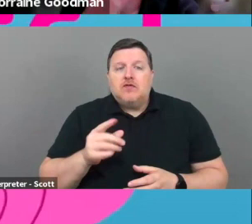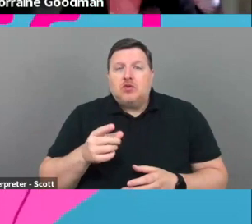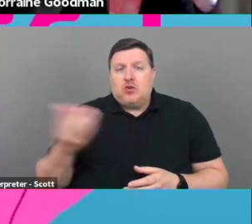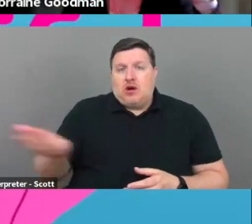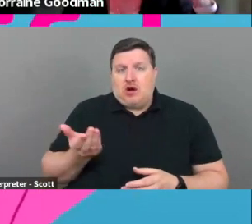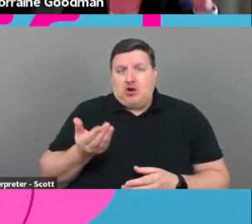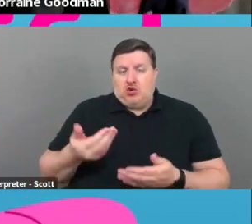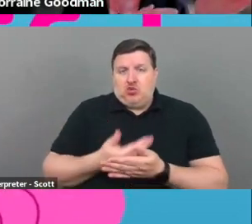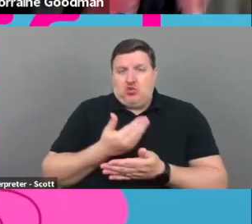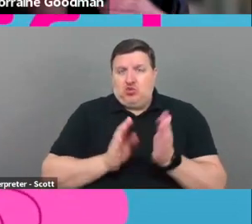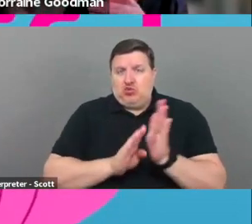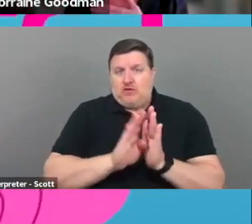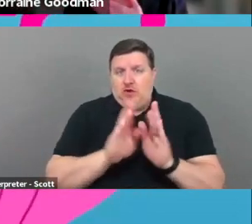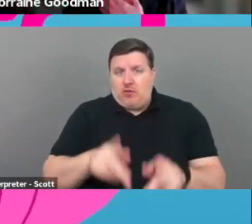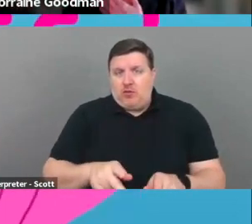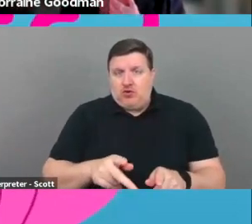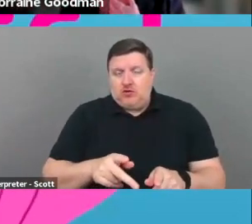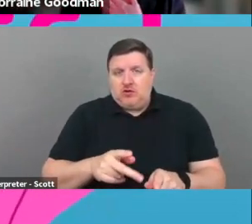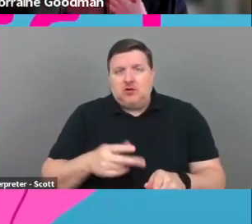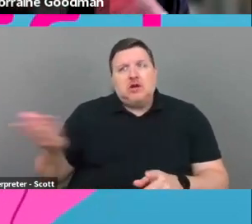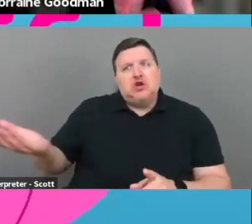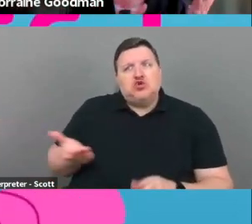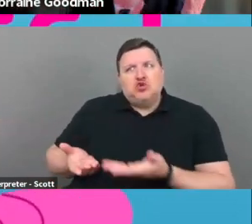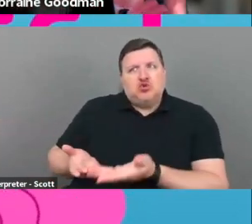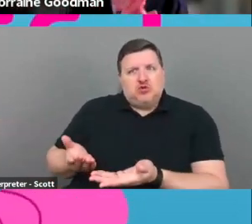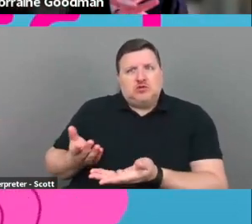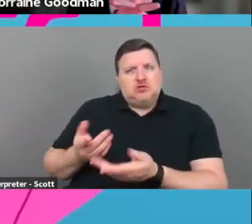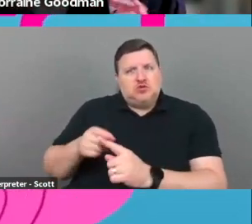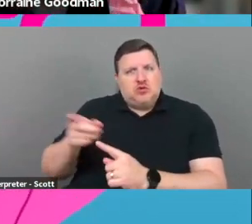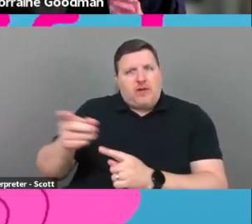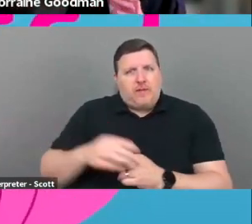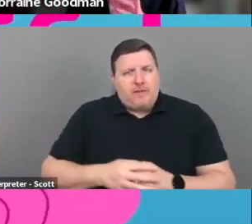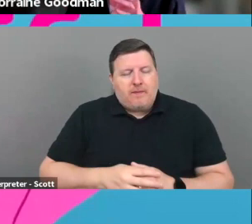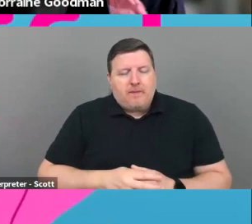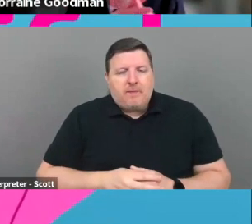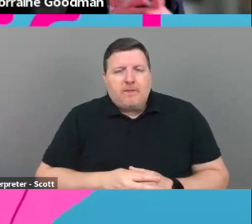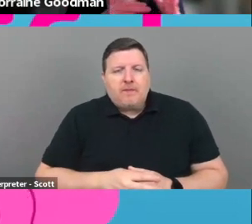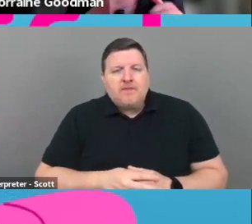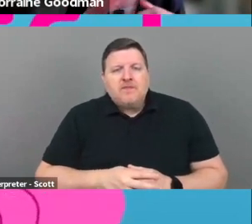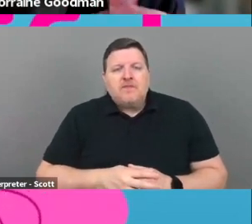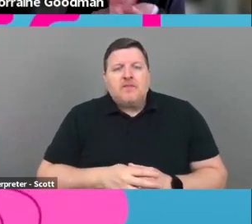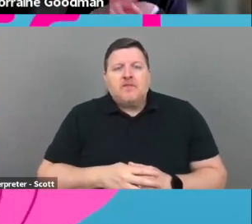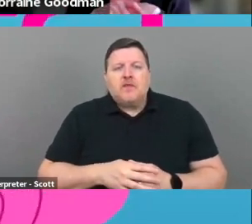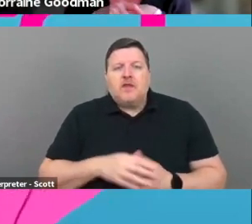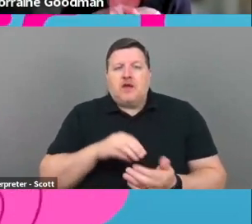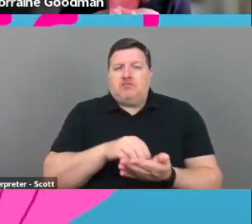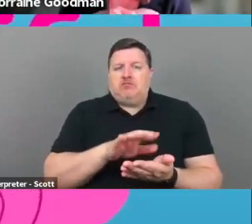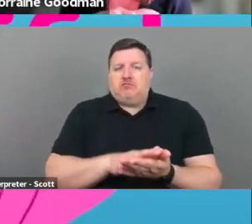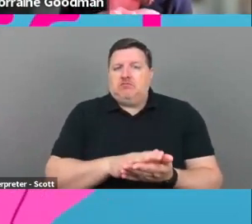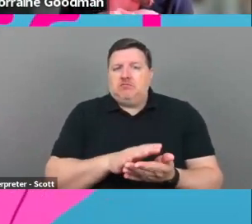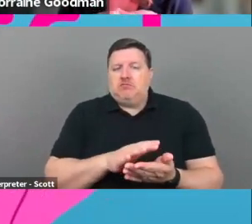a new development person, you want to introduce the new person, right? Um, and then make note about